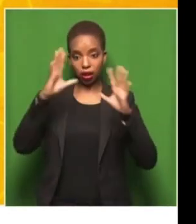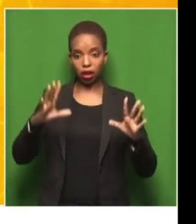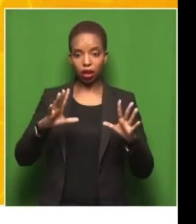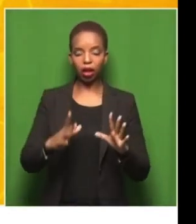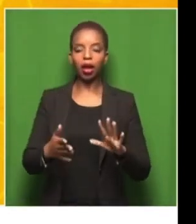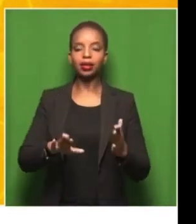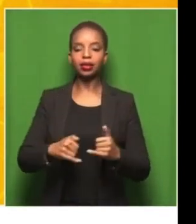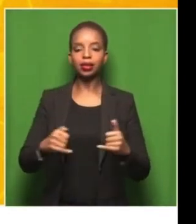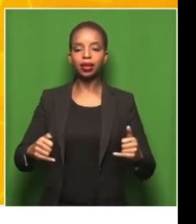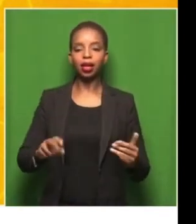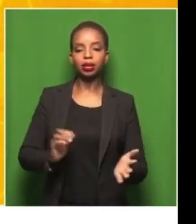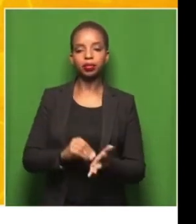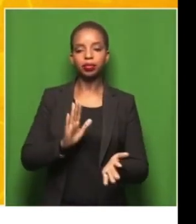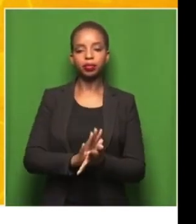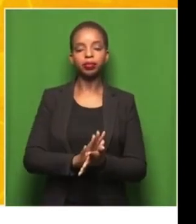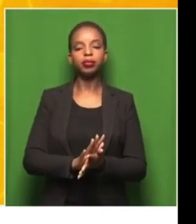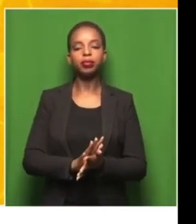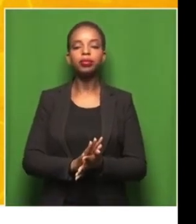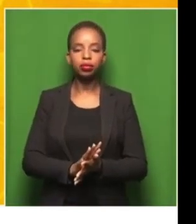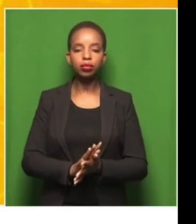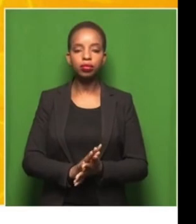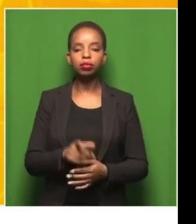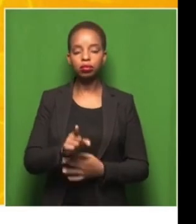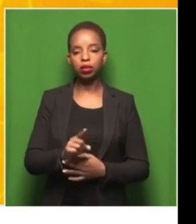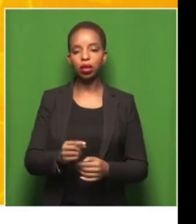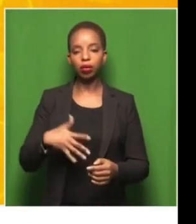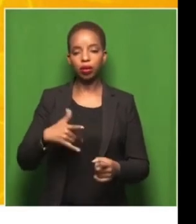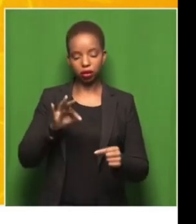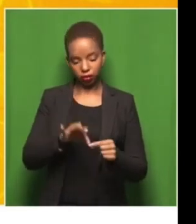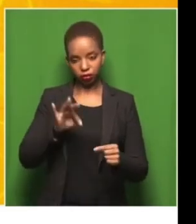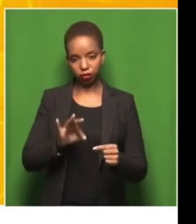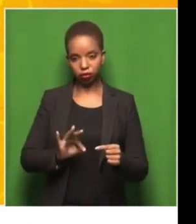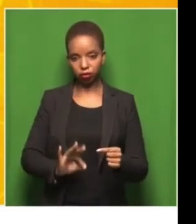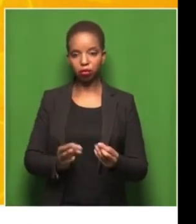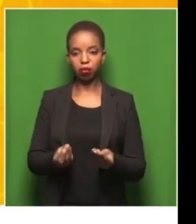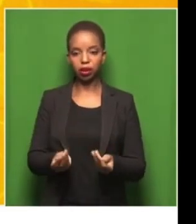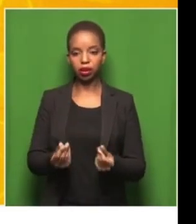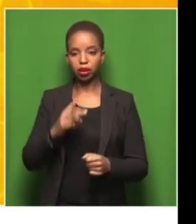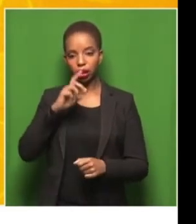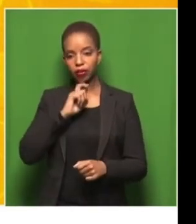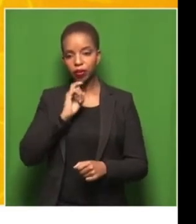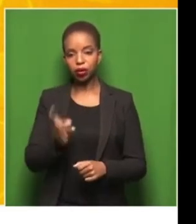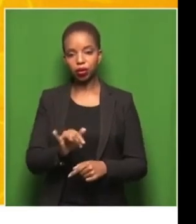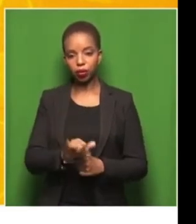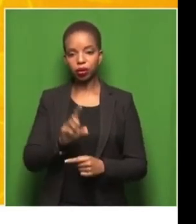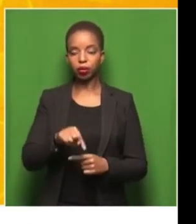They were very clear and concise with exactly the type of material we need to use, by when it needs to be done,